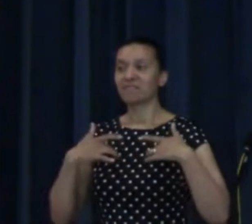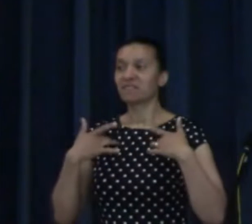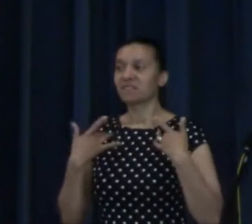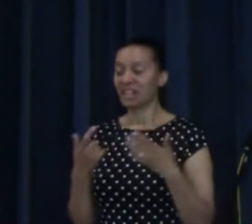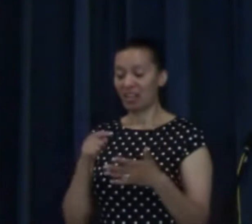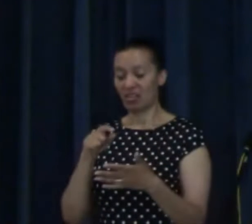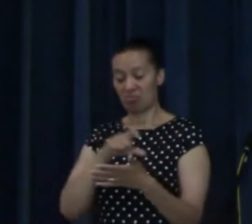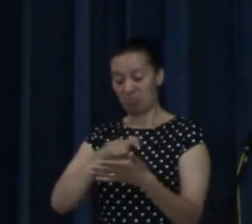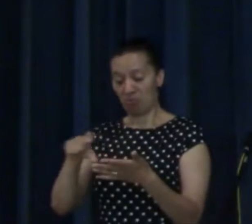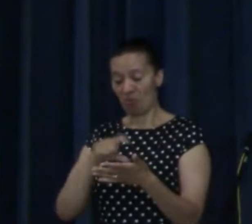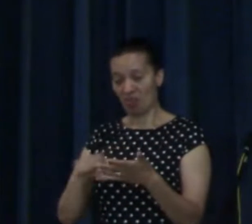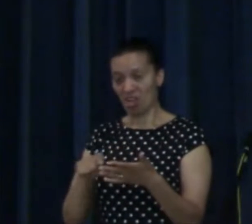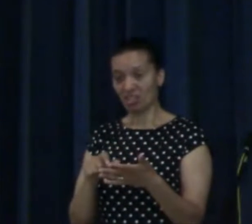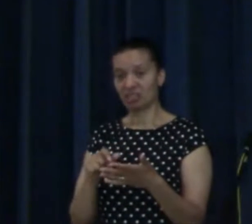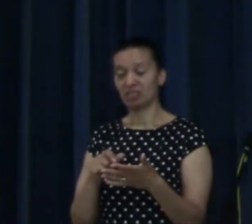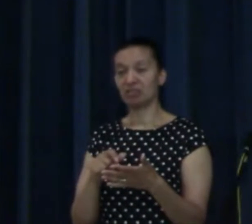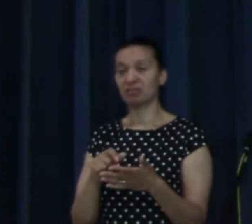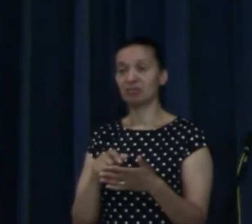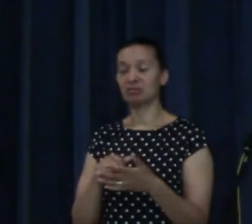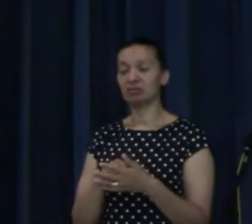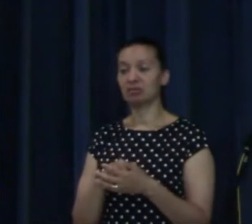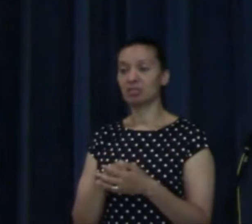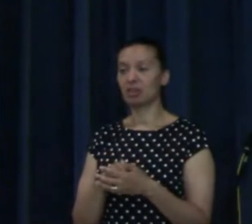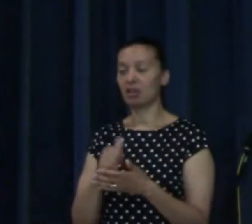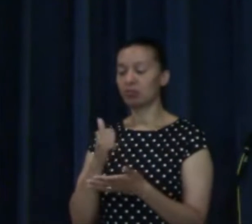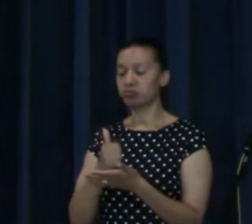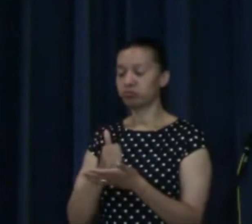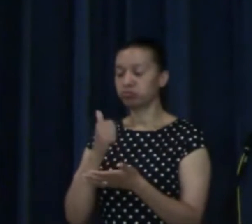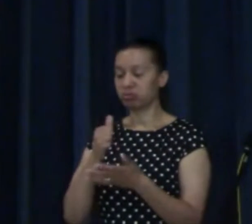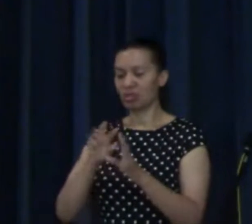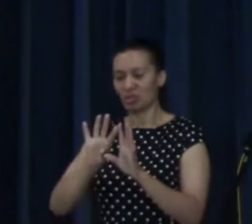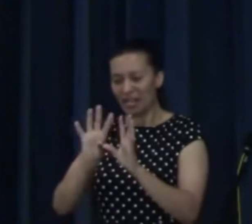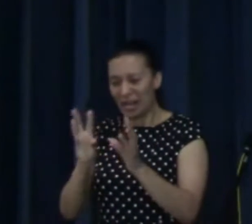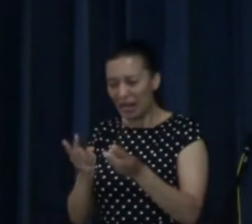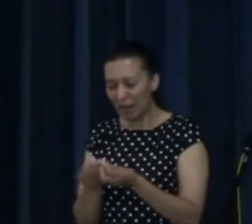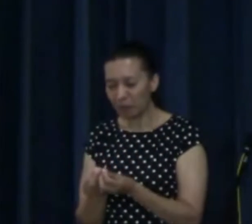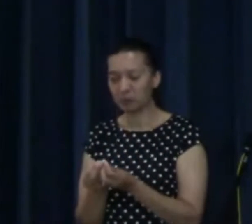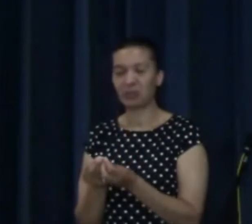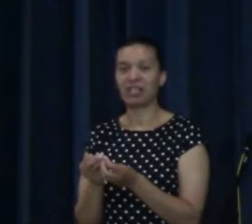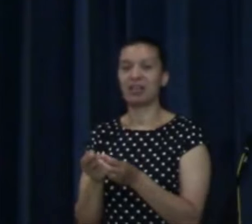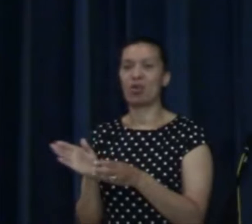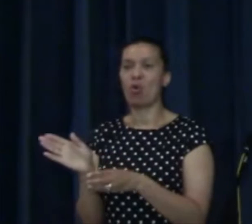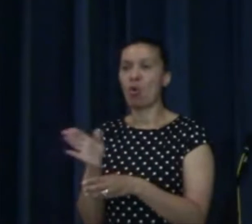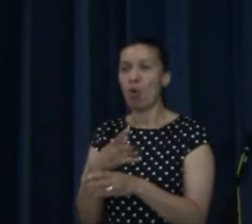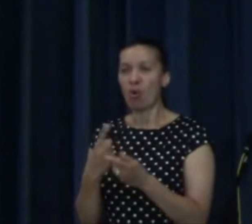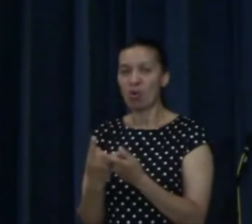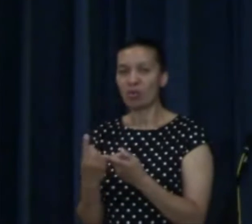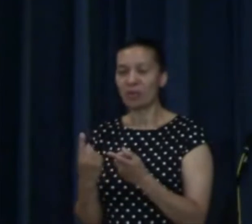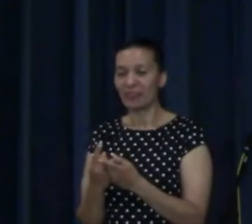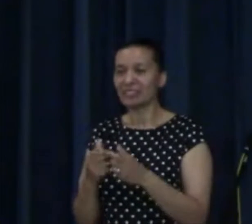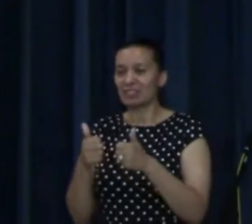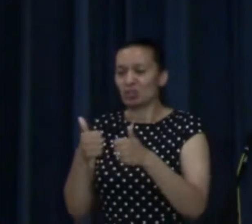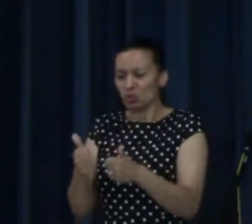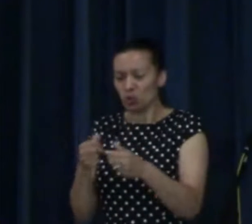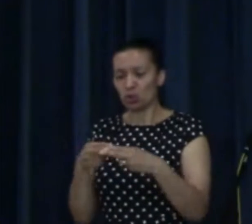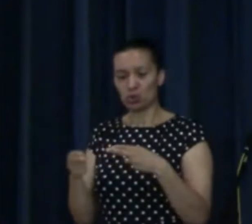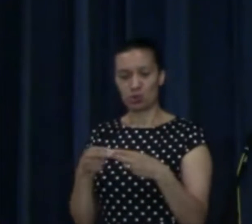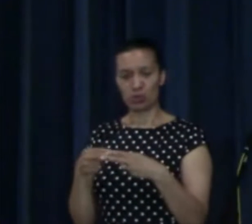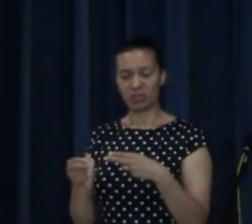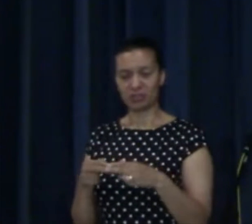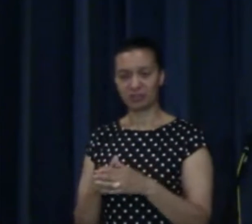these 11 verses really encapsulate so much of the good news.